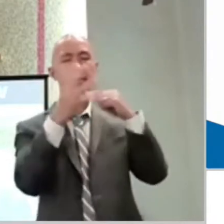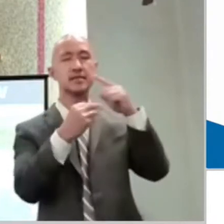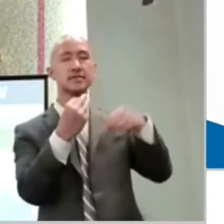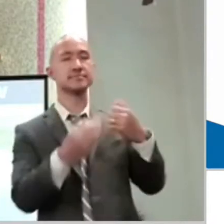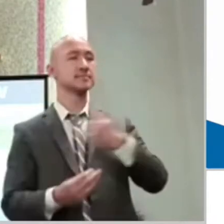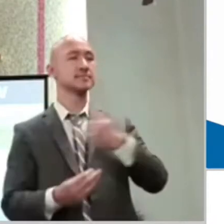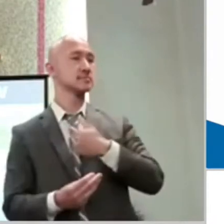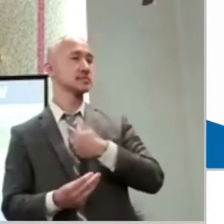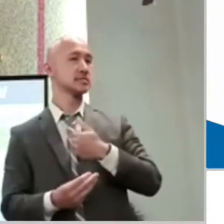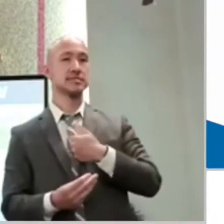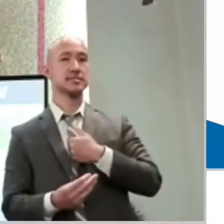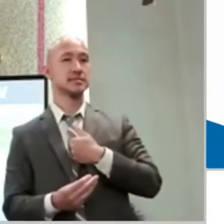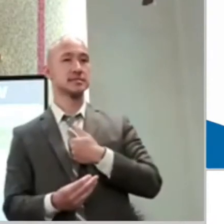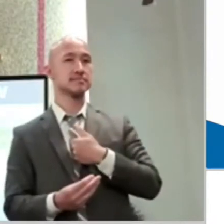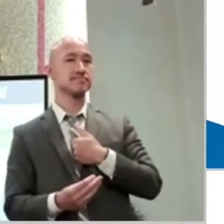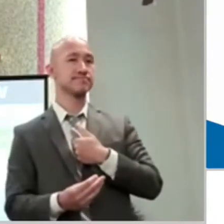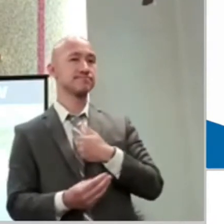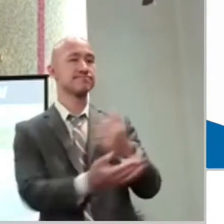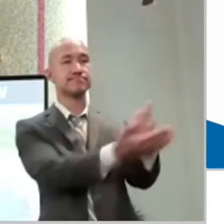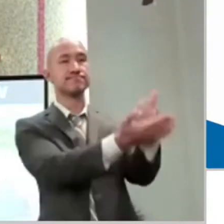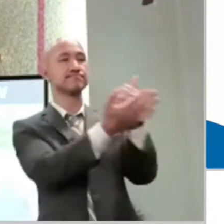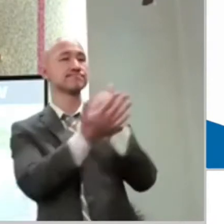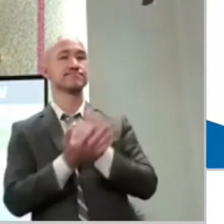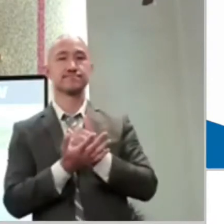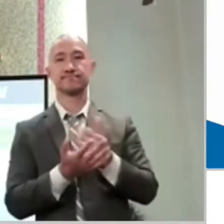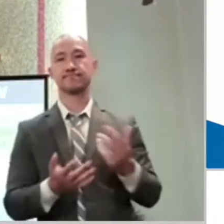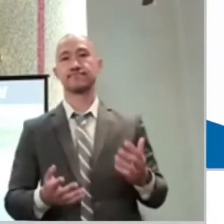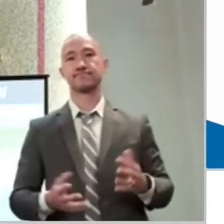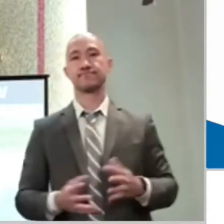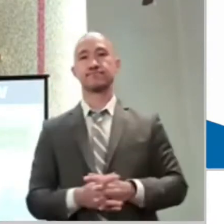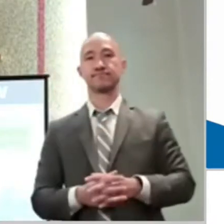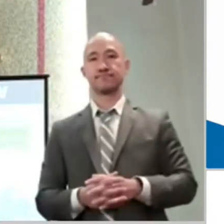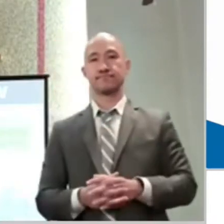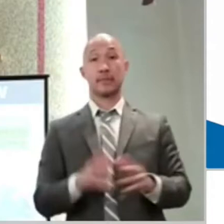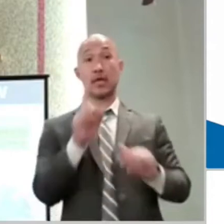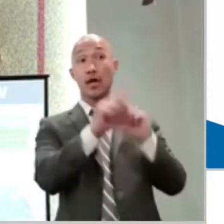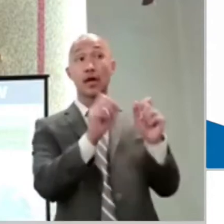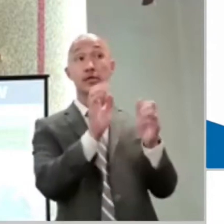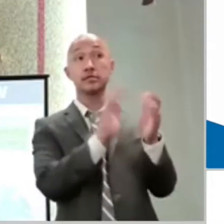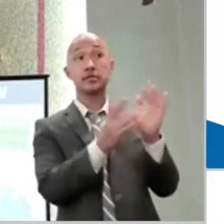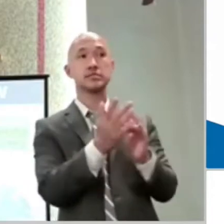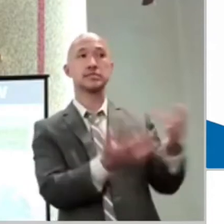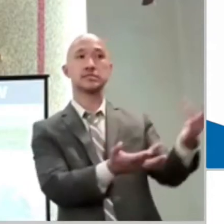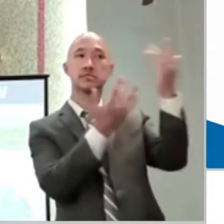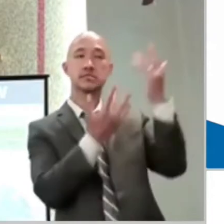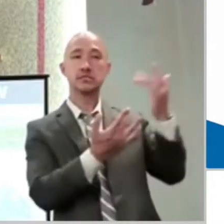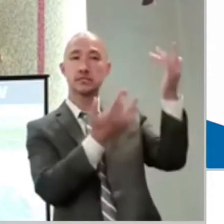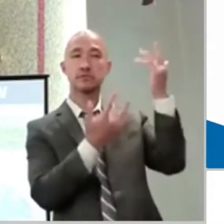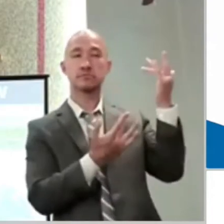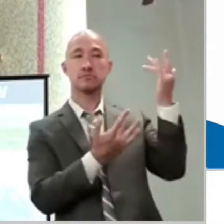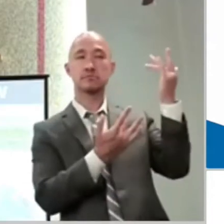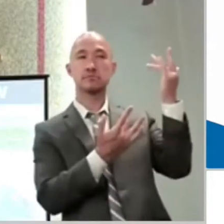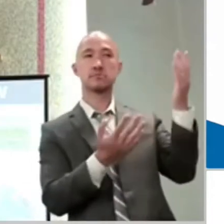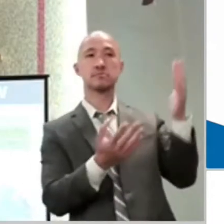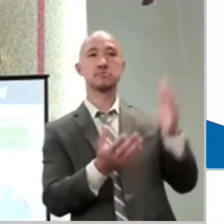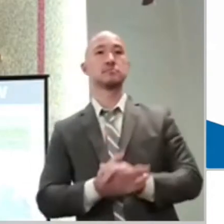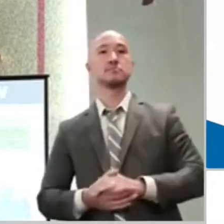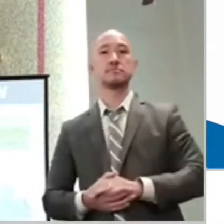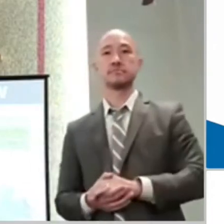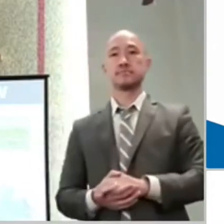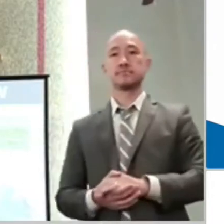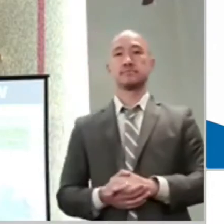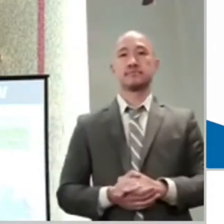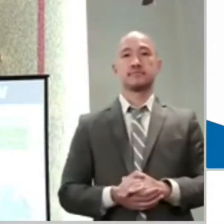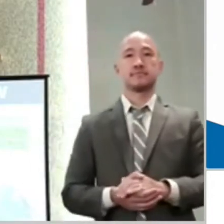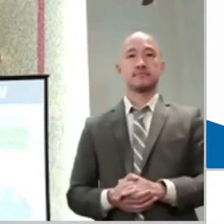pity on our situation. He's trying to ask Jesus to relate to him like we would with other people, right? We sometimes speak